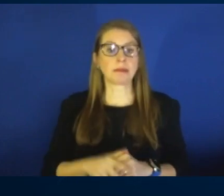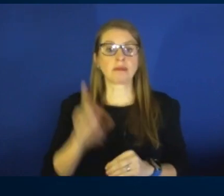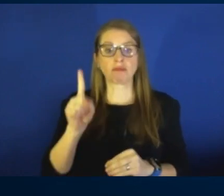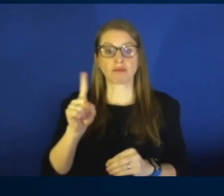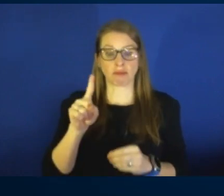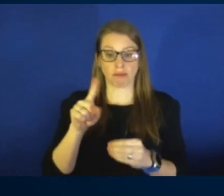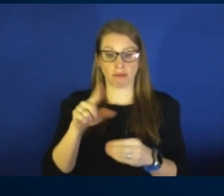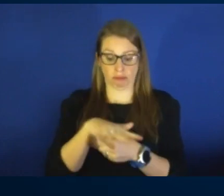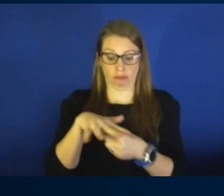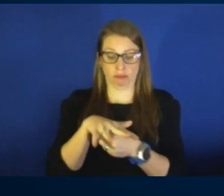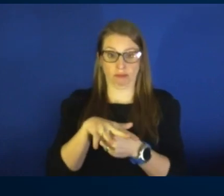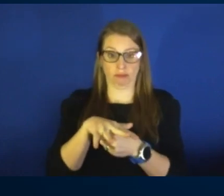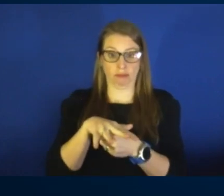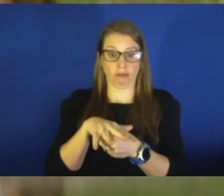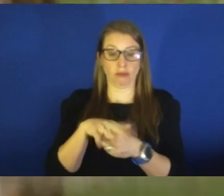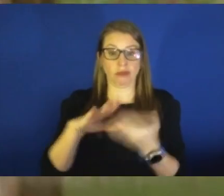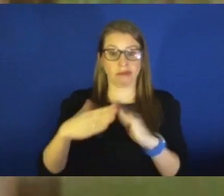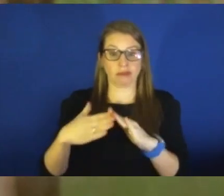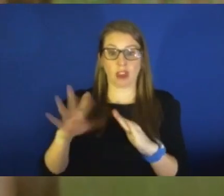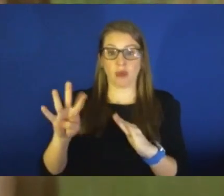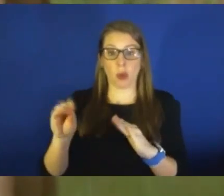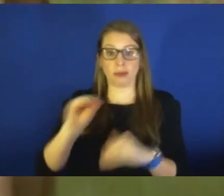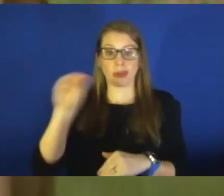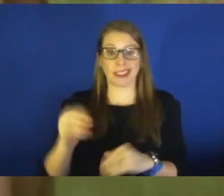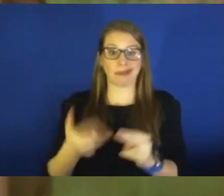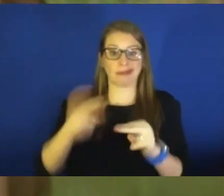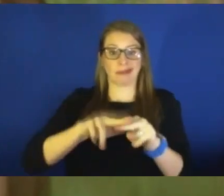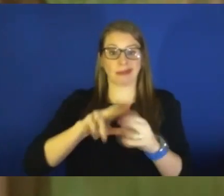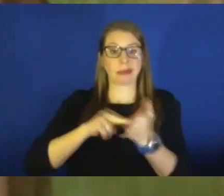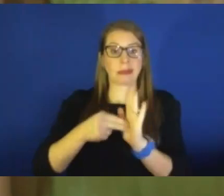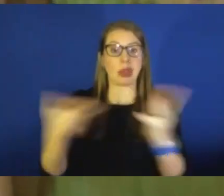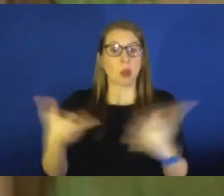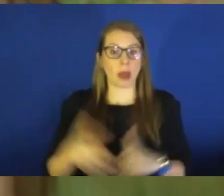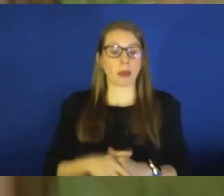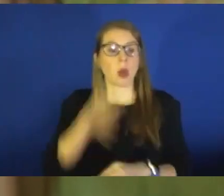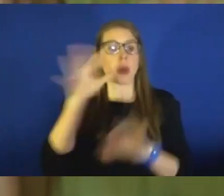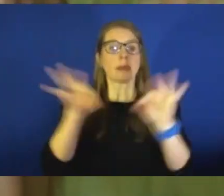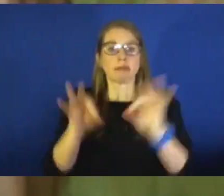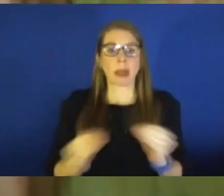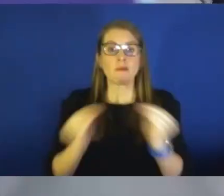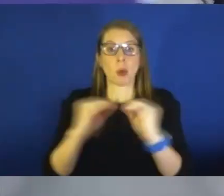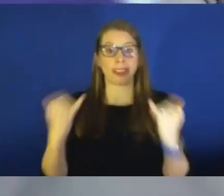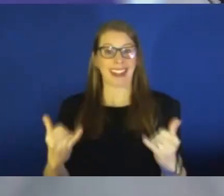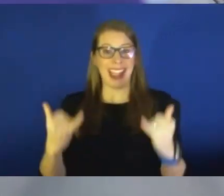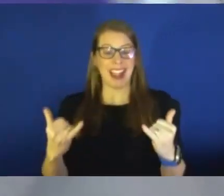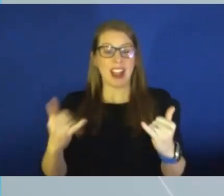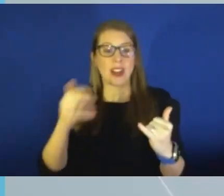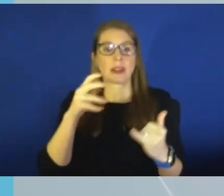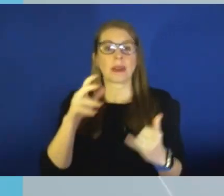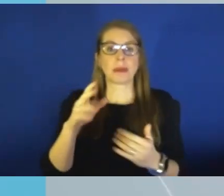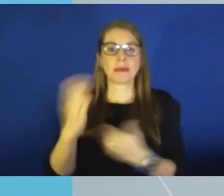40% increase. So what does that all mean? We'll talk more about it coming up now on the morning medical update.